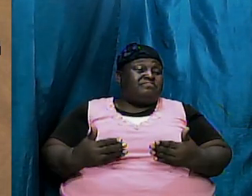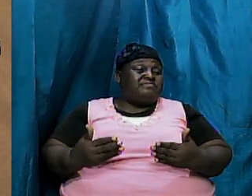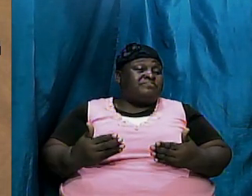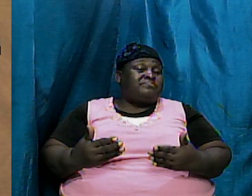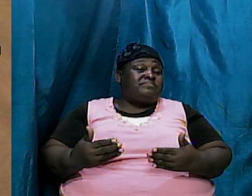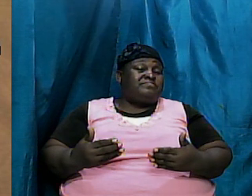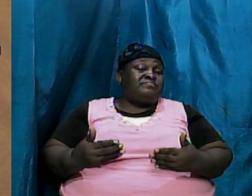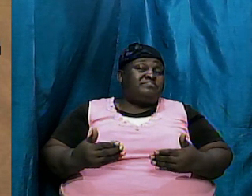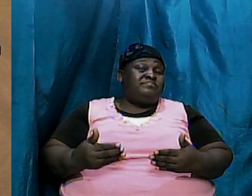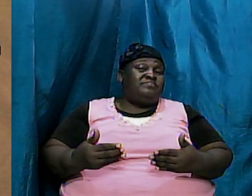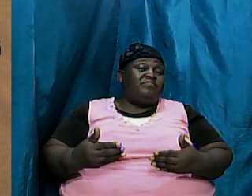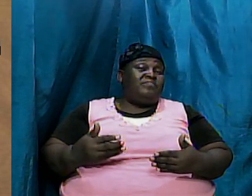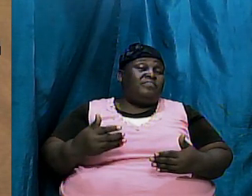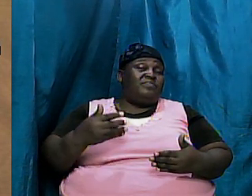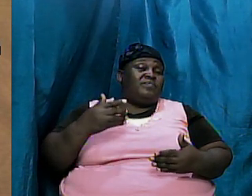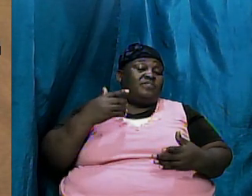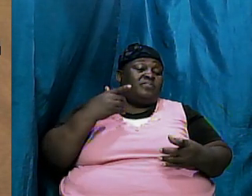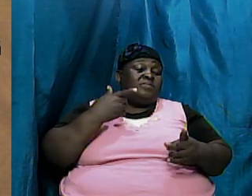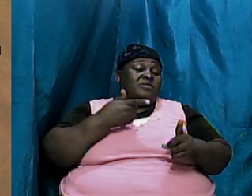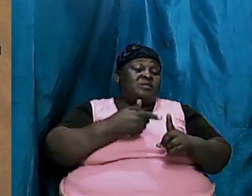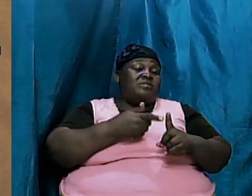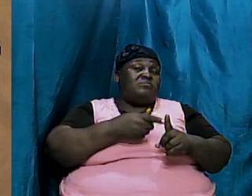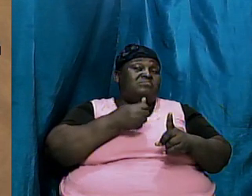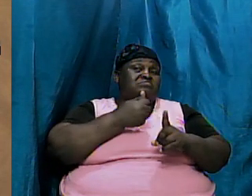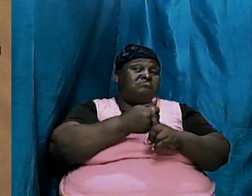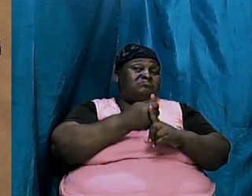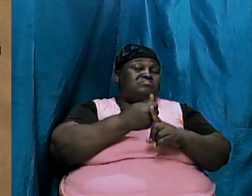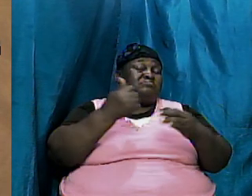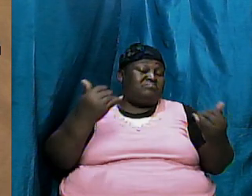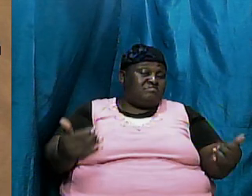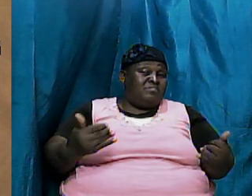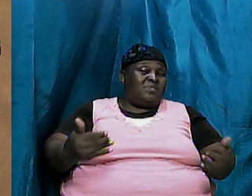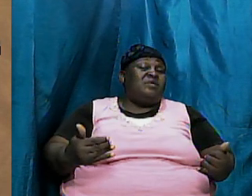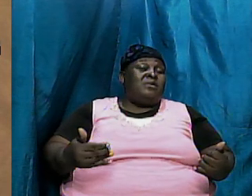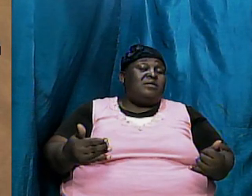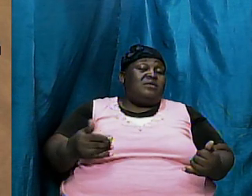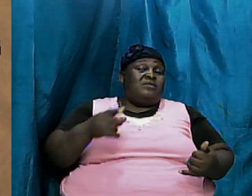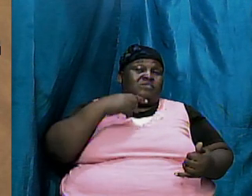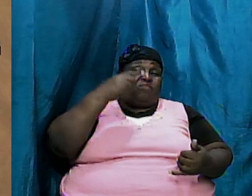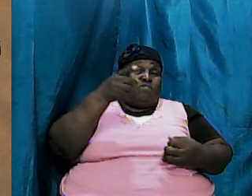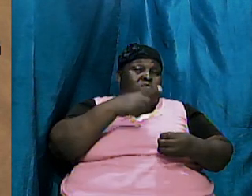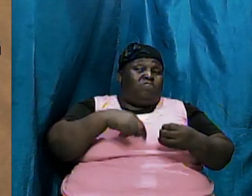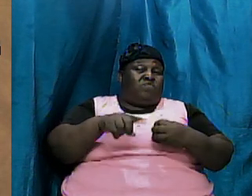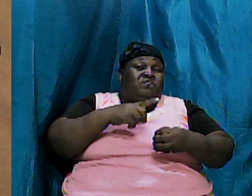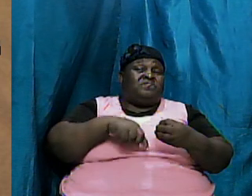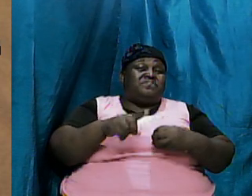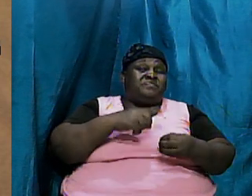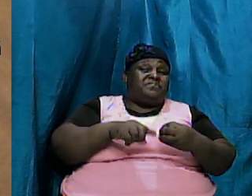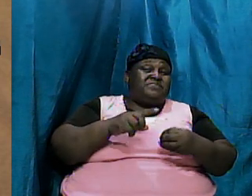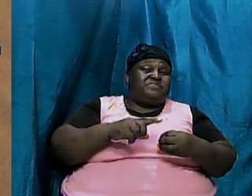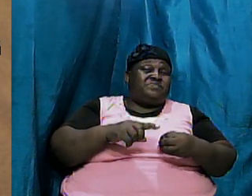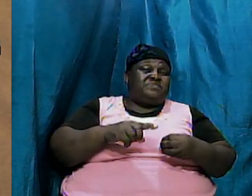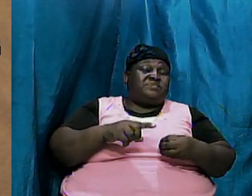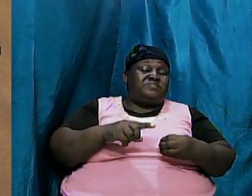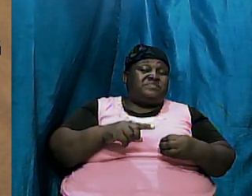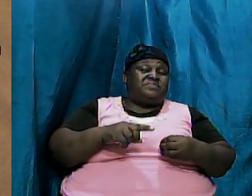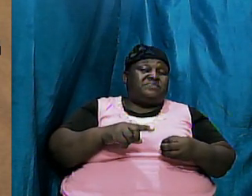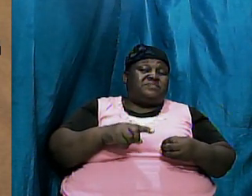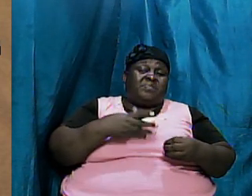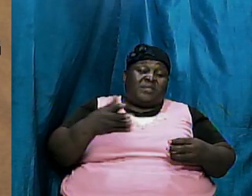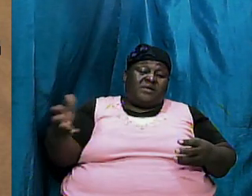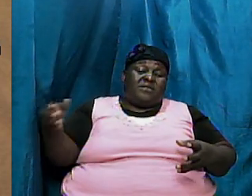himself is now validated and confirming that the things in Genesis